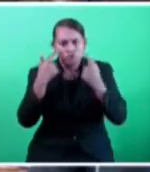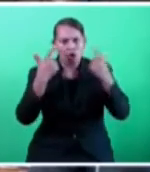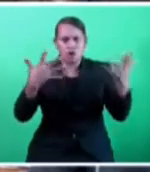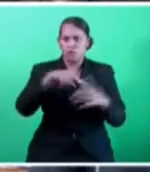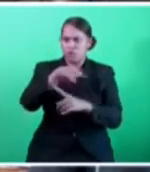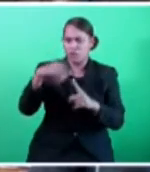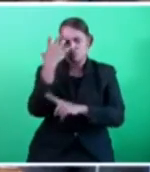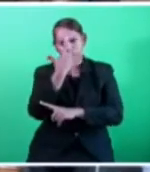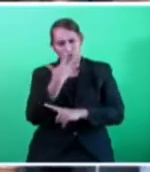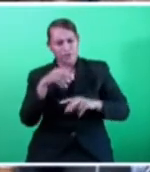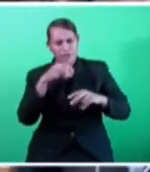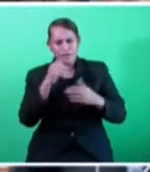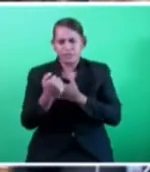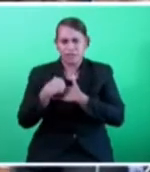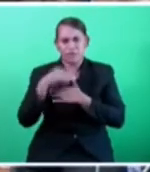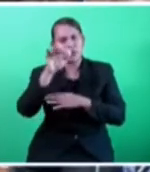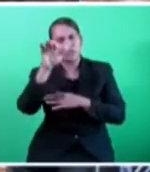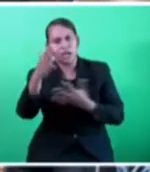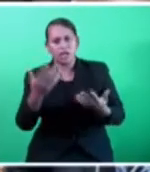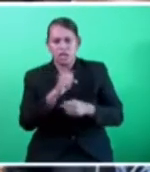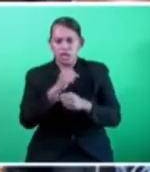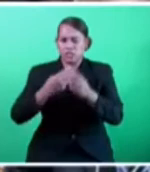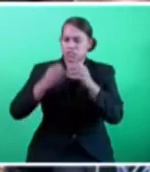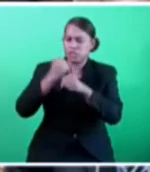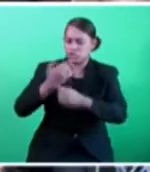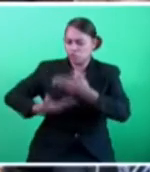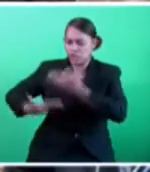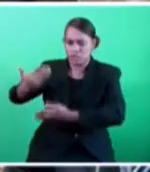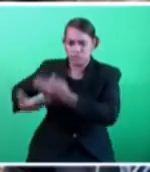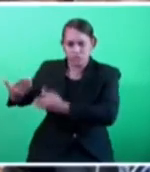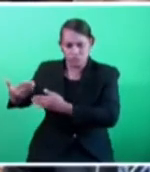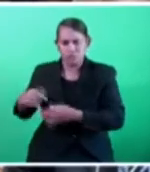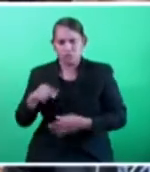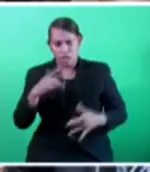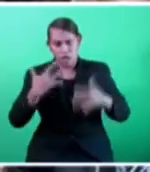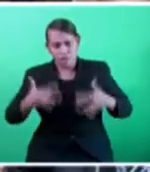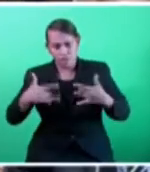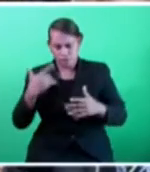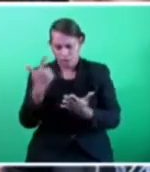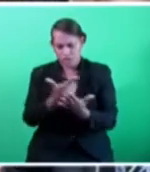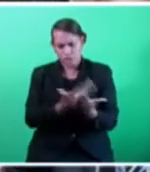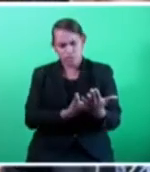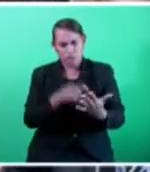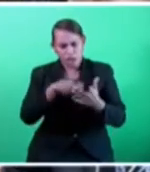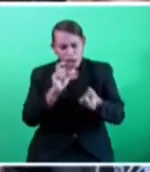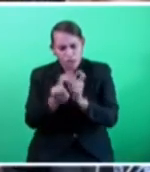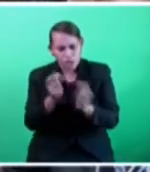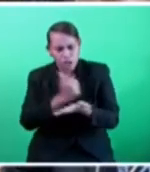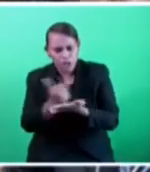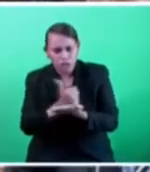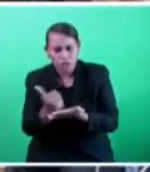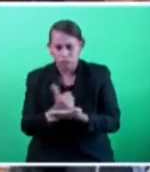safe future for the generations to come. Life lessons in climate action leads to life-giving and life